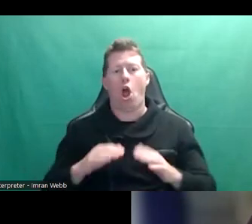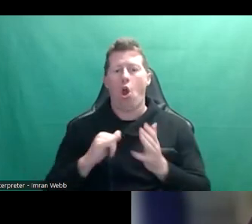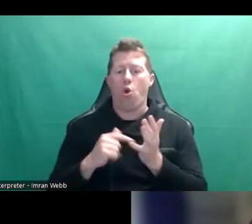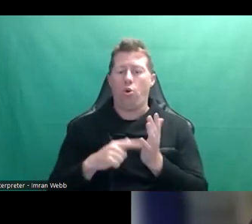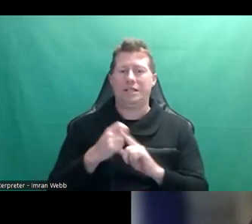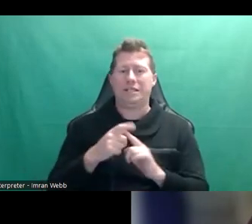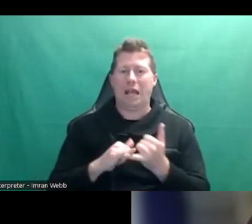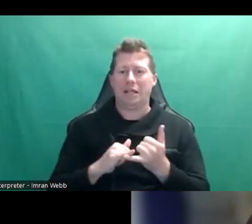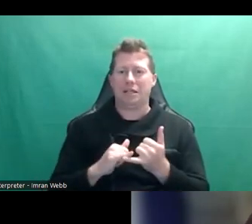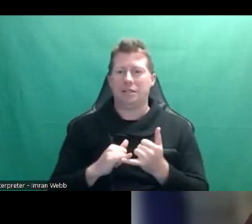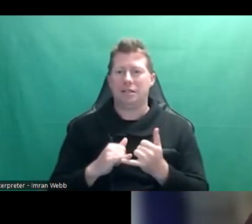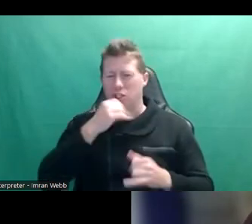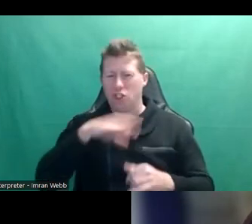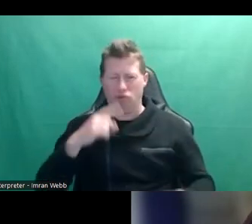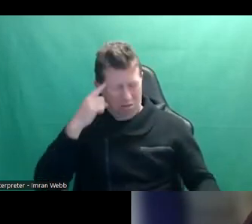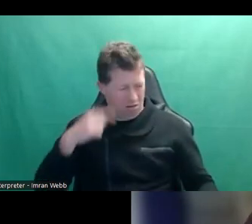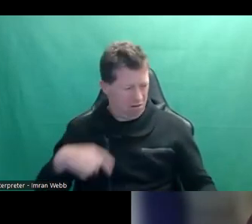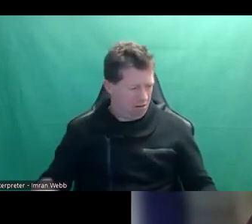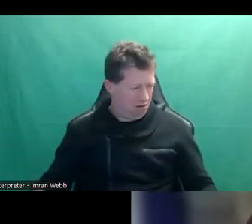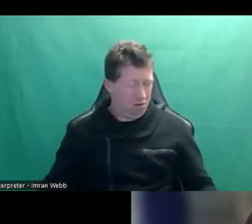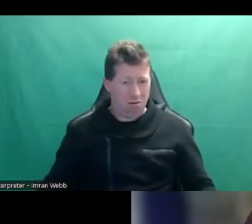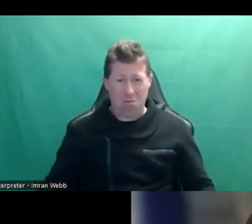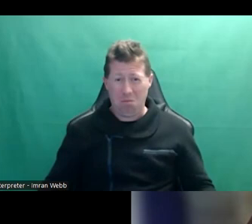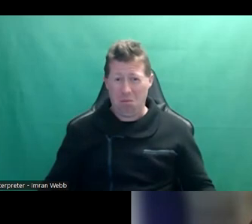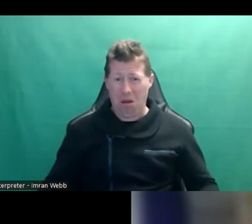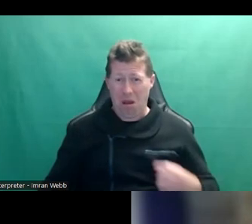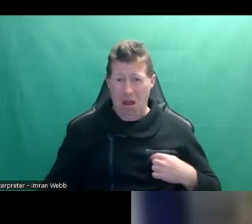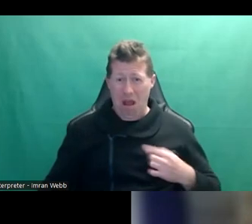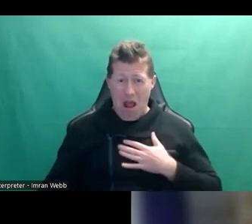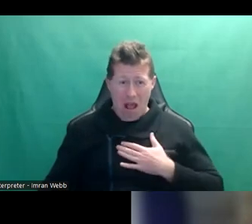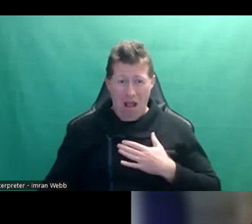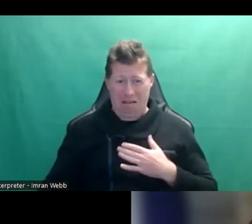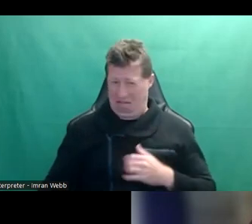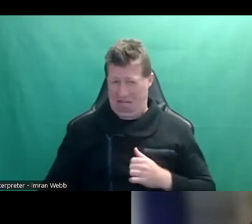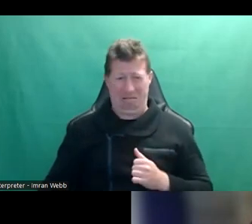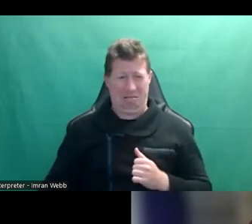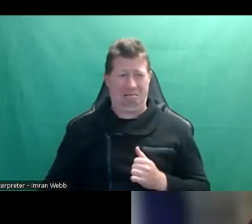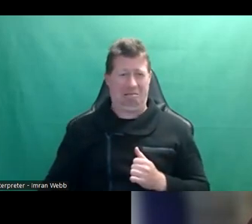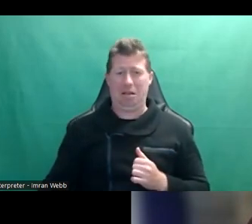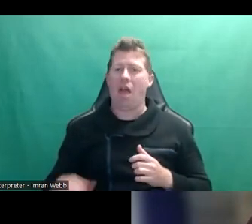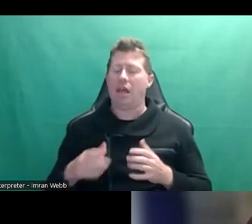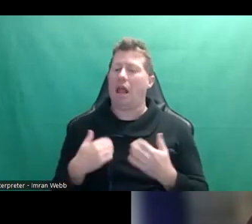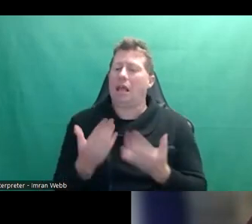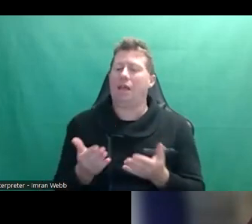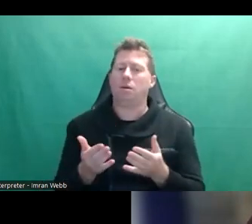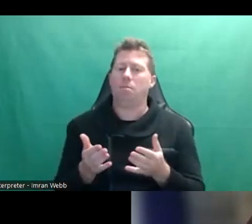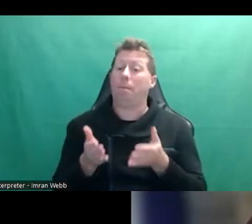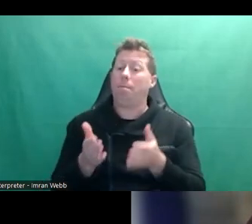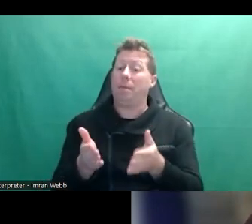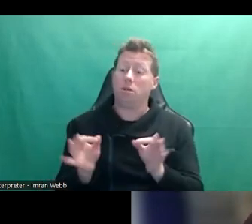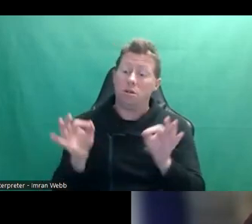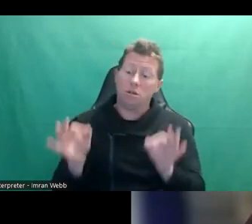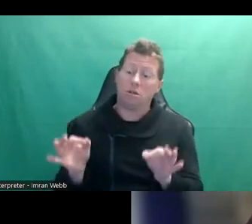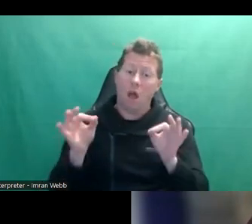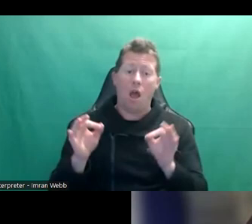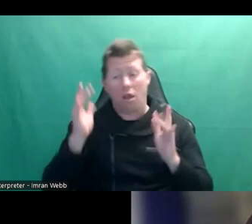kid can go, do you really think I'd like it? It sounds kind of nasty. And they're given permission to make a call, to have some thinking time